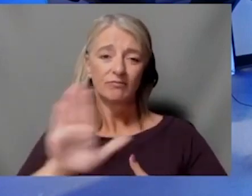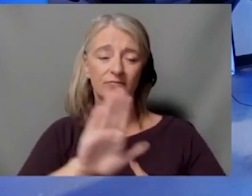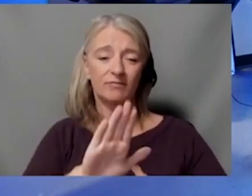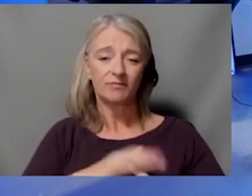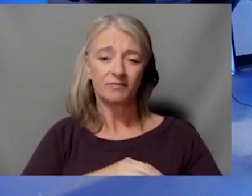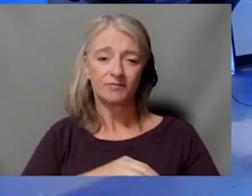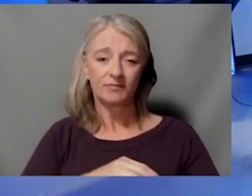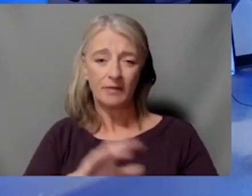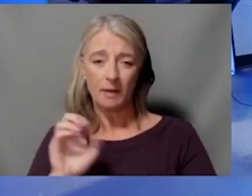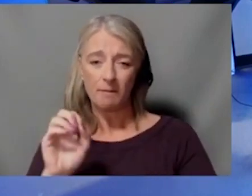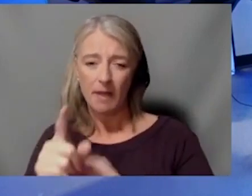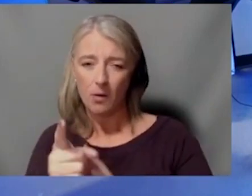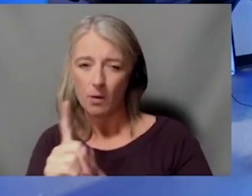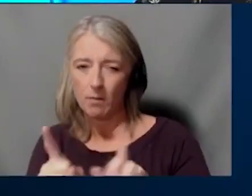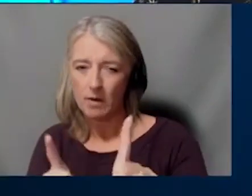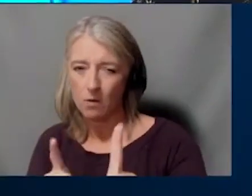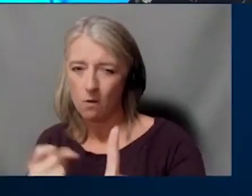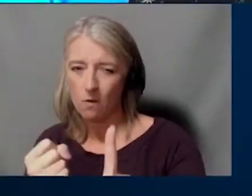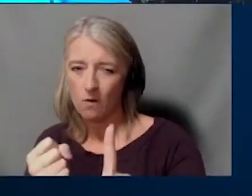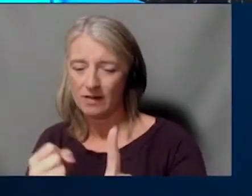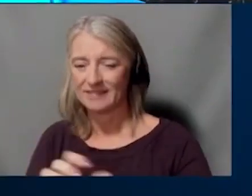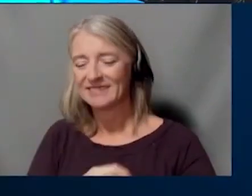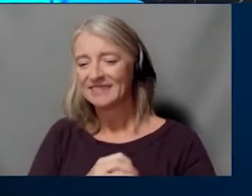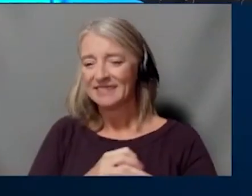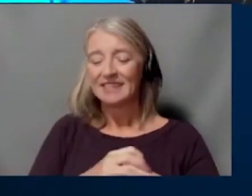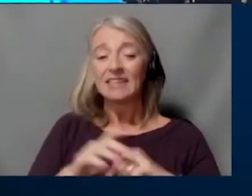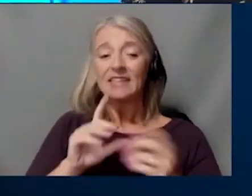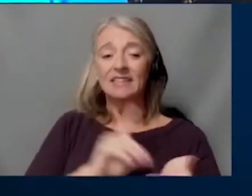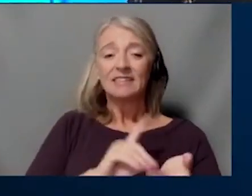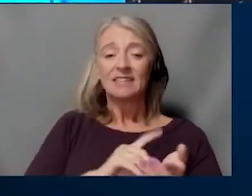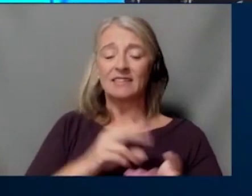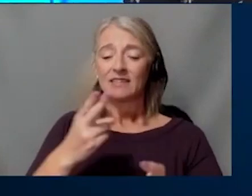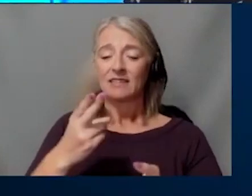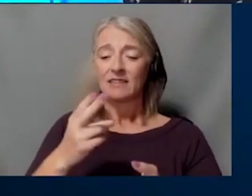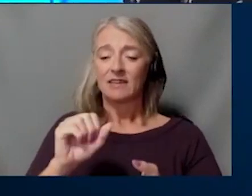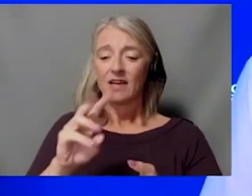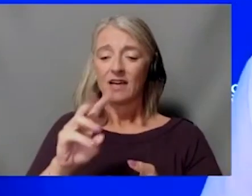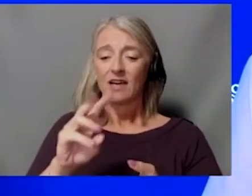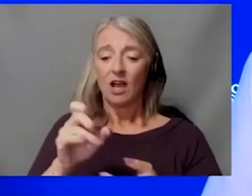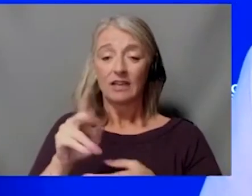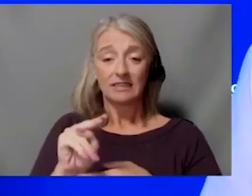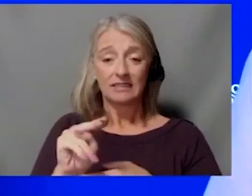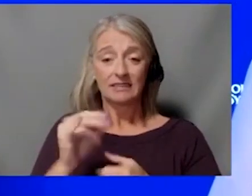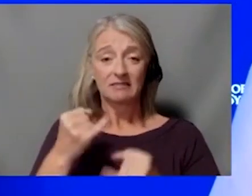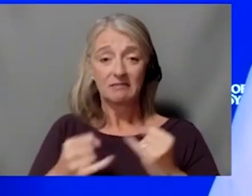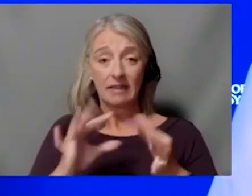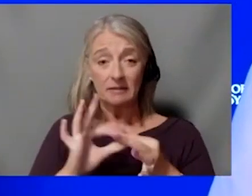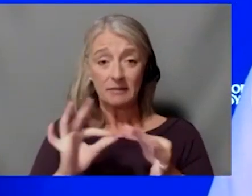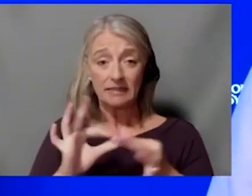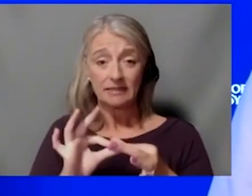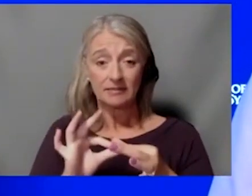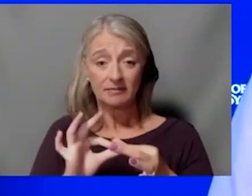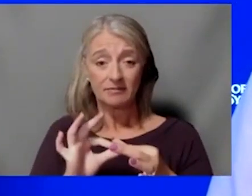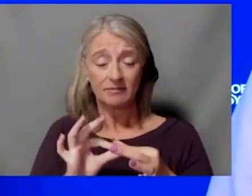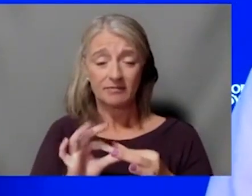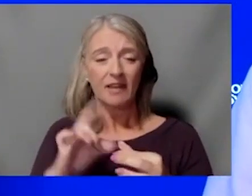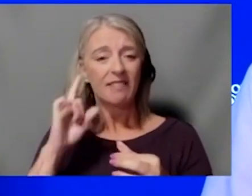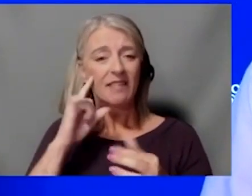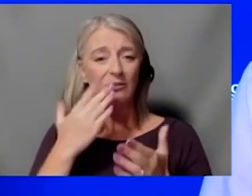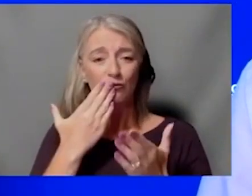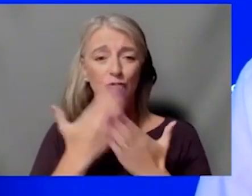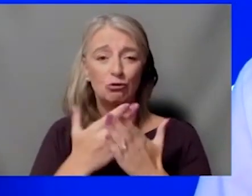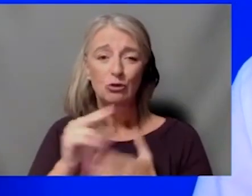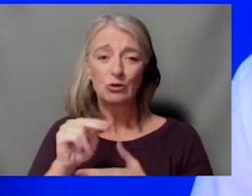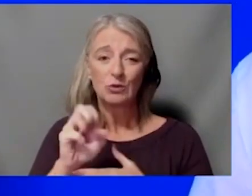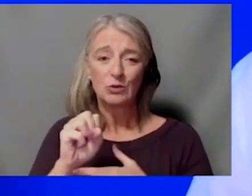something real quick. So don't go anywhere. Dr. Hawkinson, final thoughts as we head into the weekend. Yeah. I mean, I think this is great news. such great leadership here at the